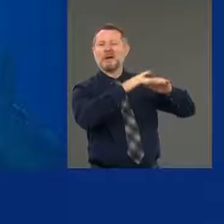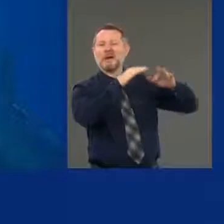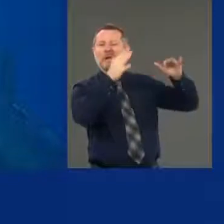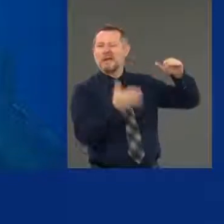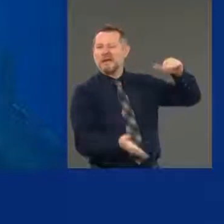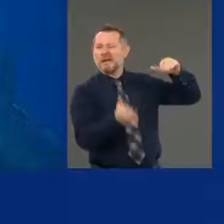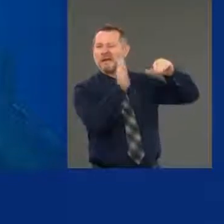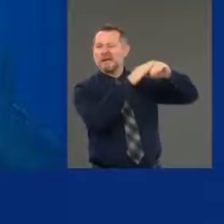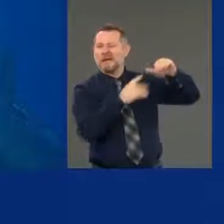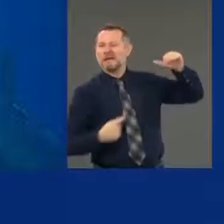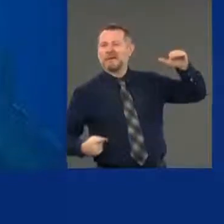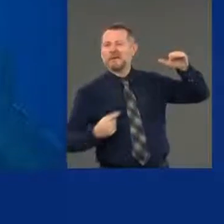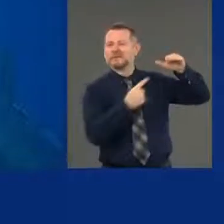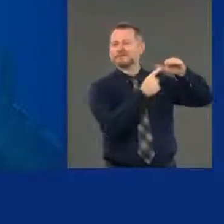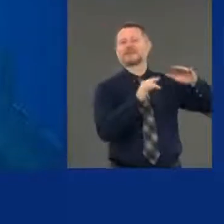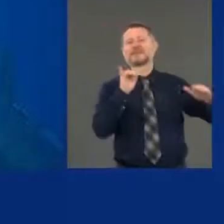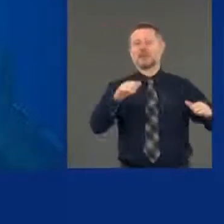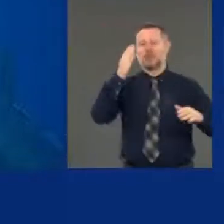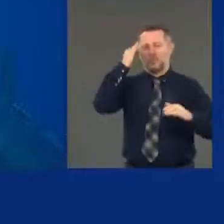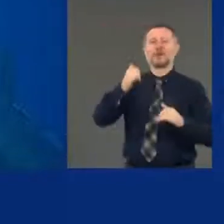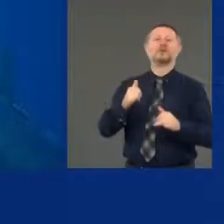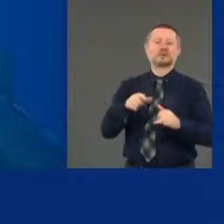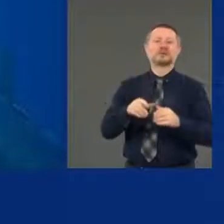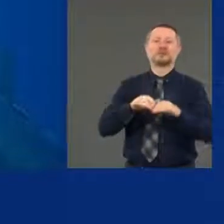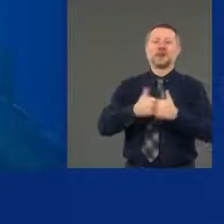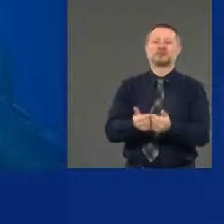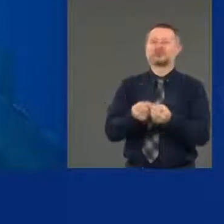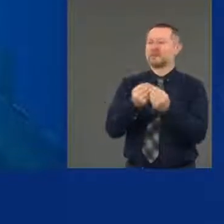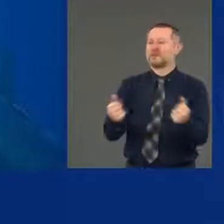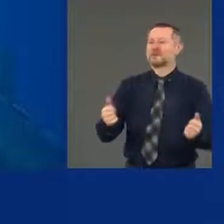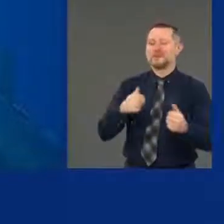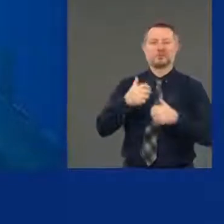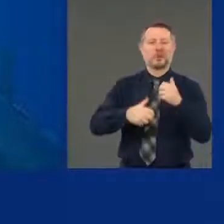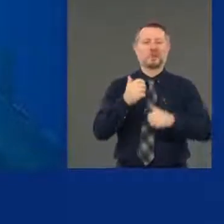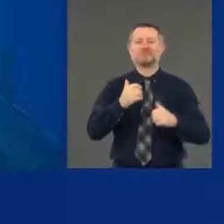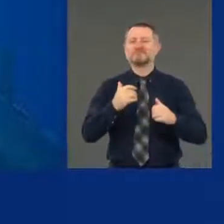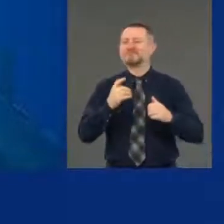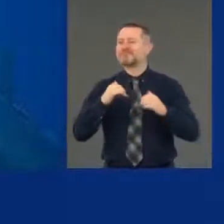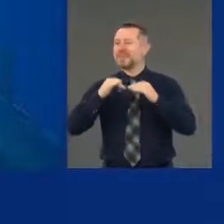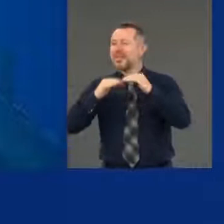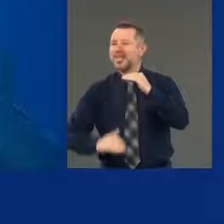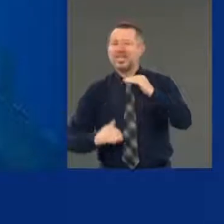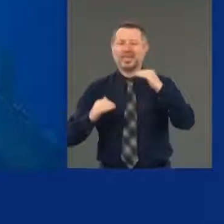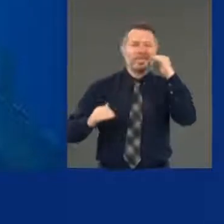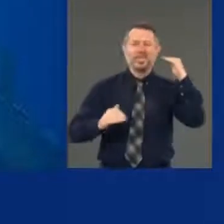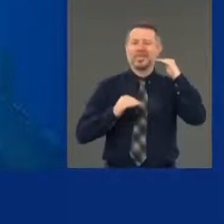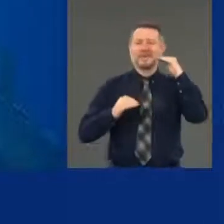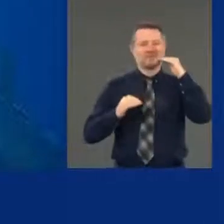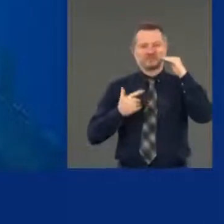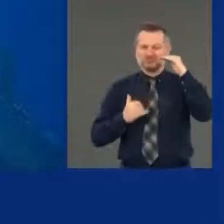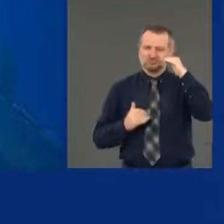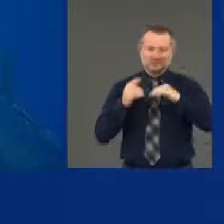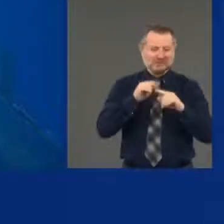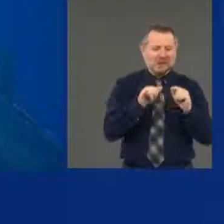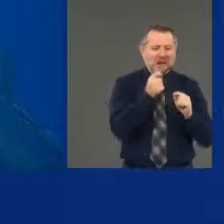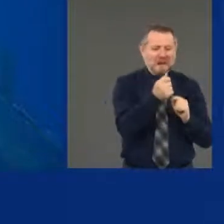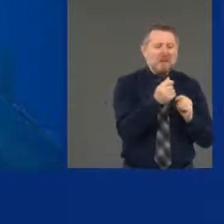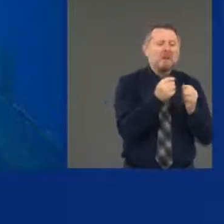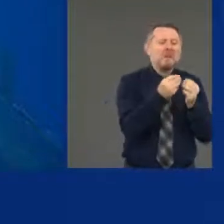injustice and inequality. And you can't do it piecemeal. Either attack it fully,